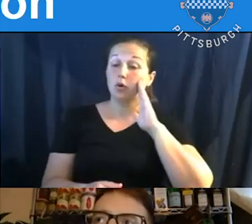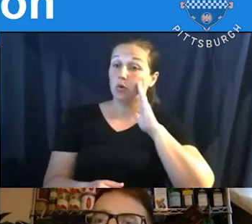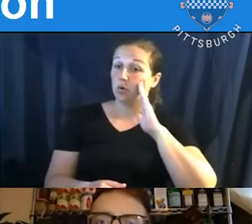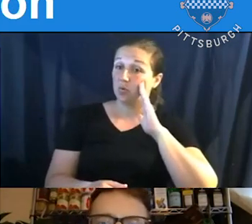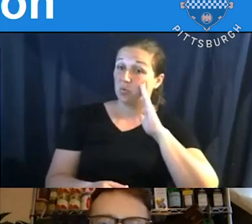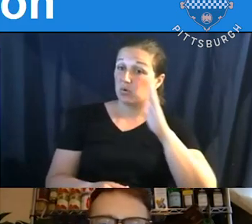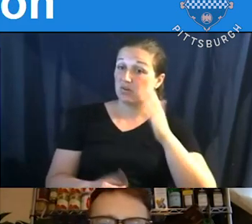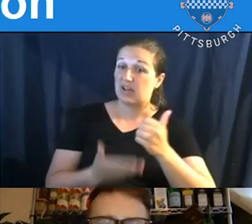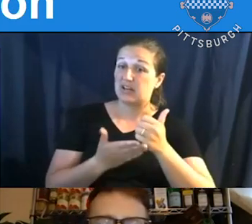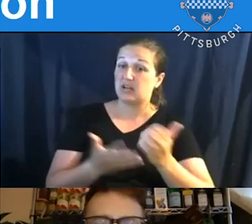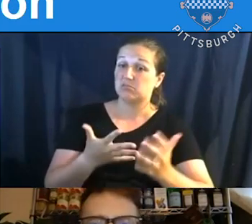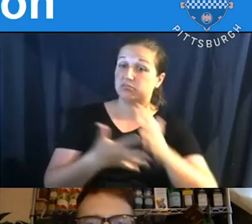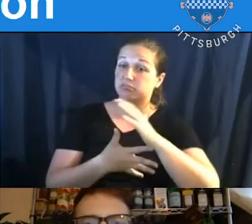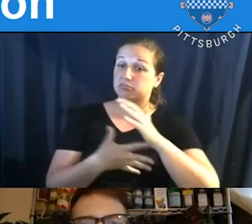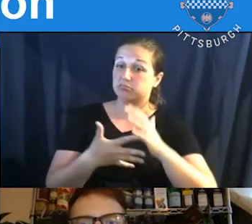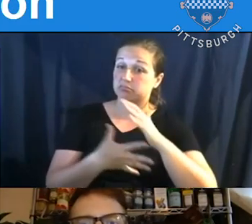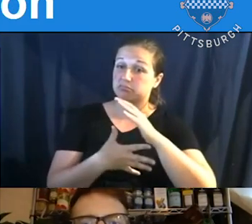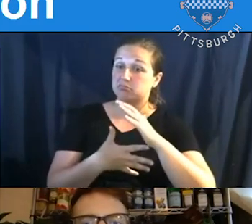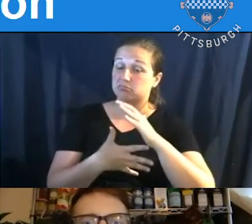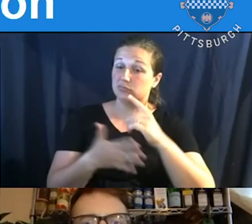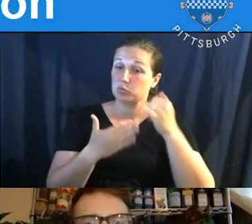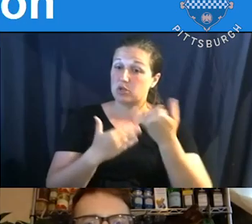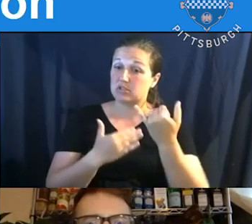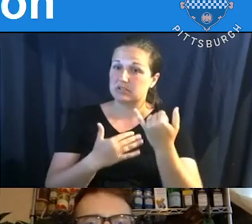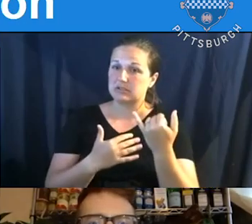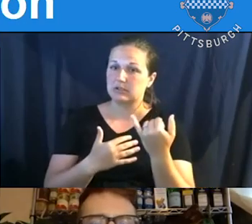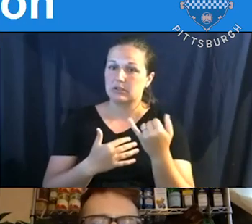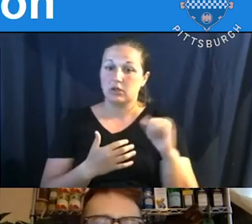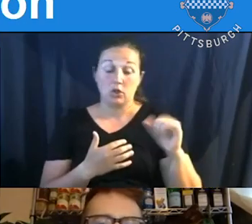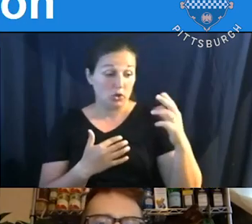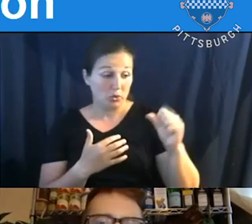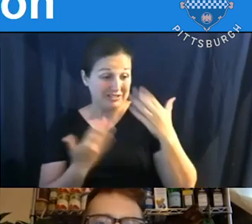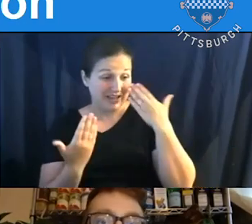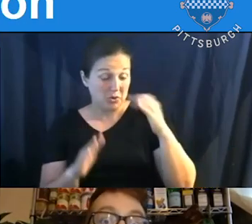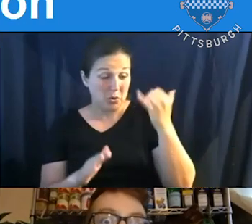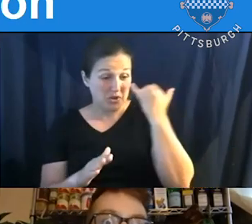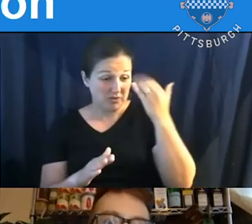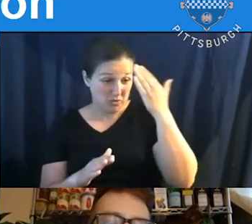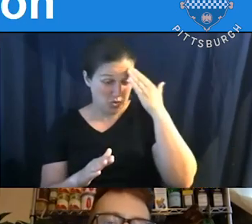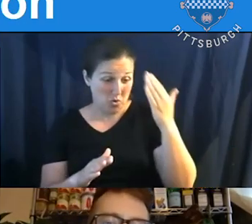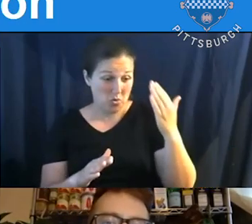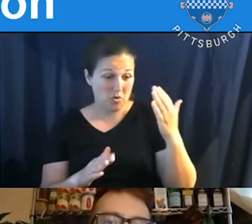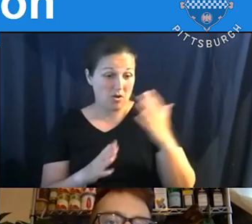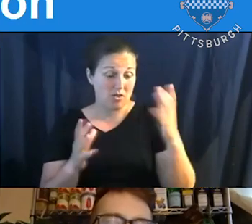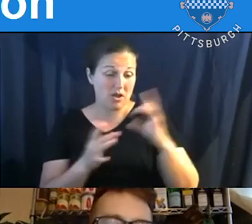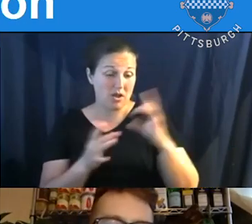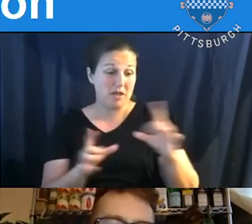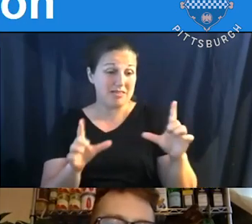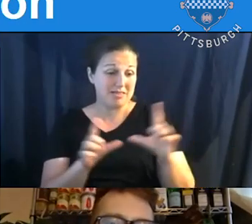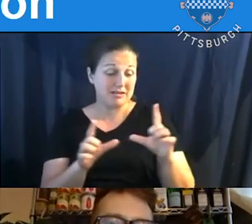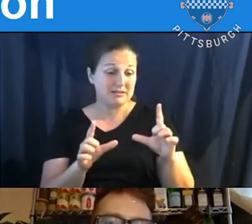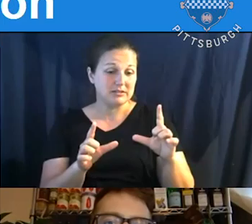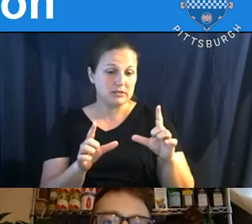anything about licensing in that sense. Um, I will say if you ever hear anybody referencing MBRO or market-based revenue